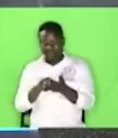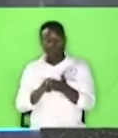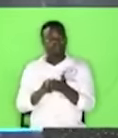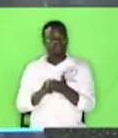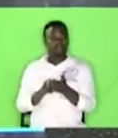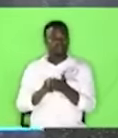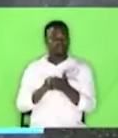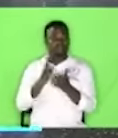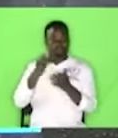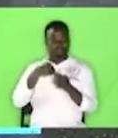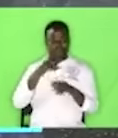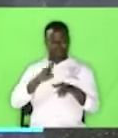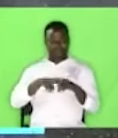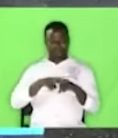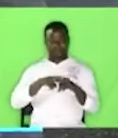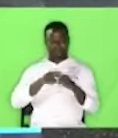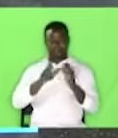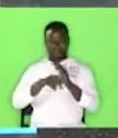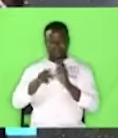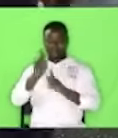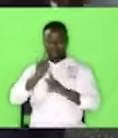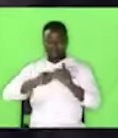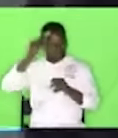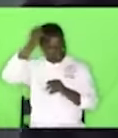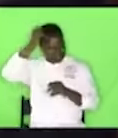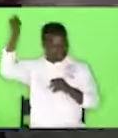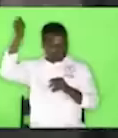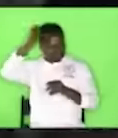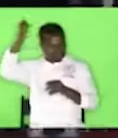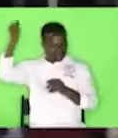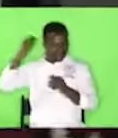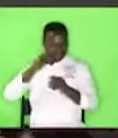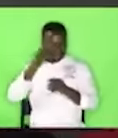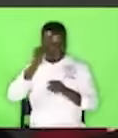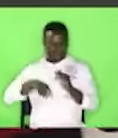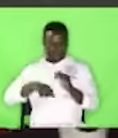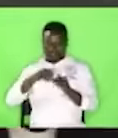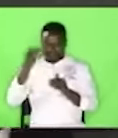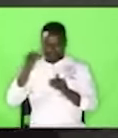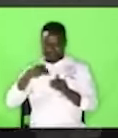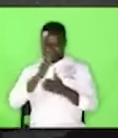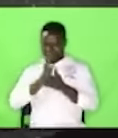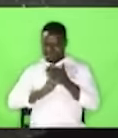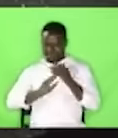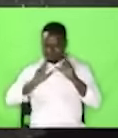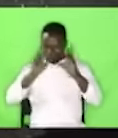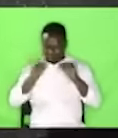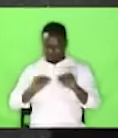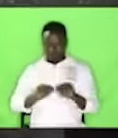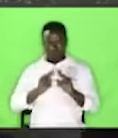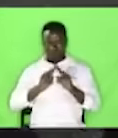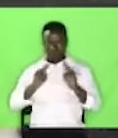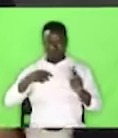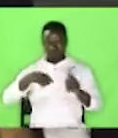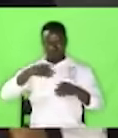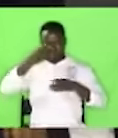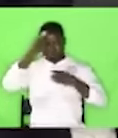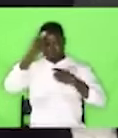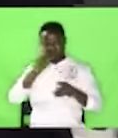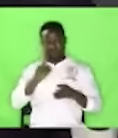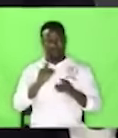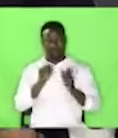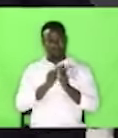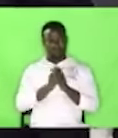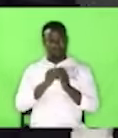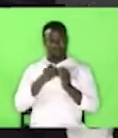down for people to be pulling my hair like that so I made a decision to